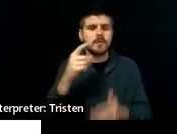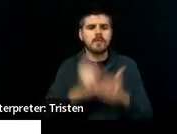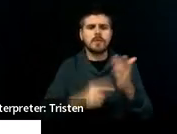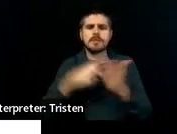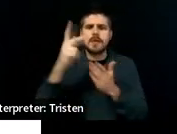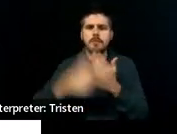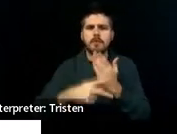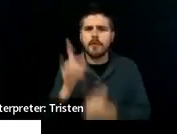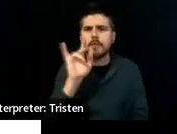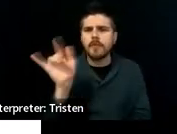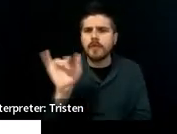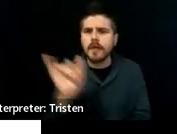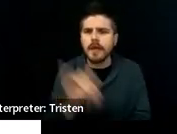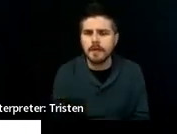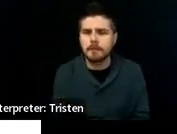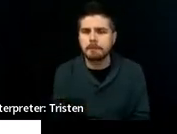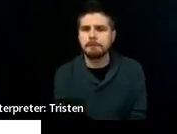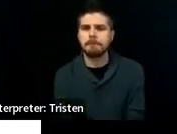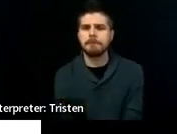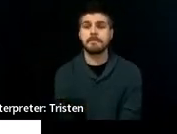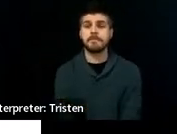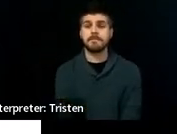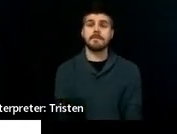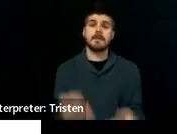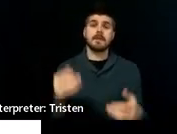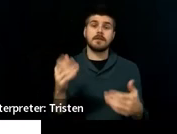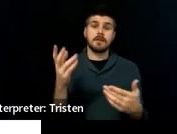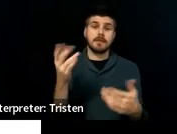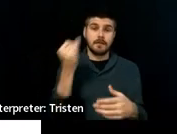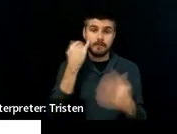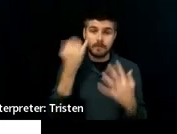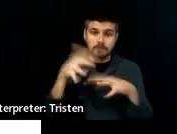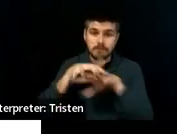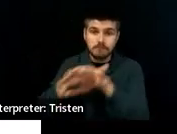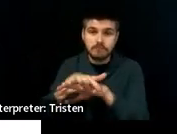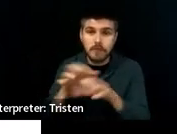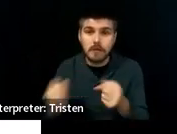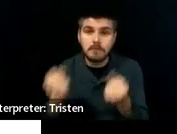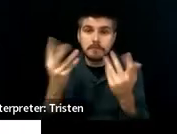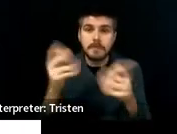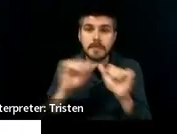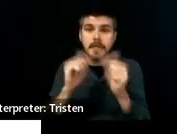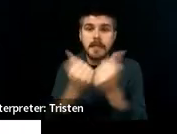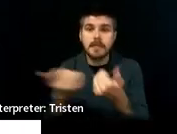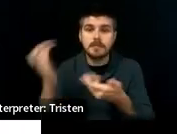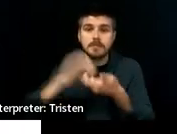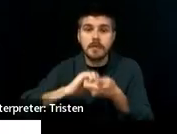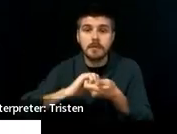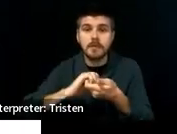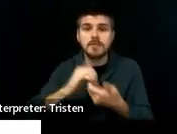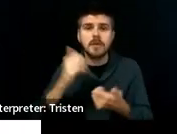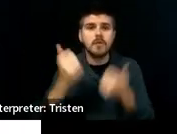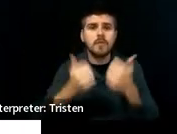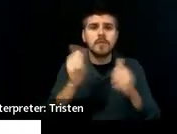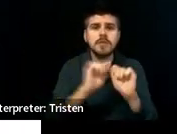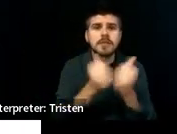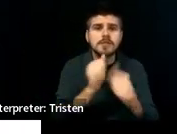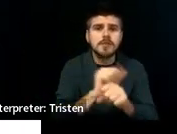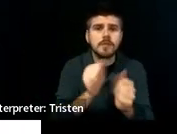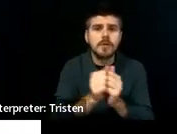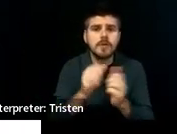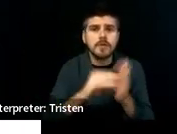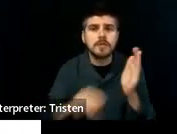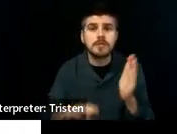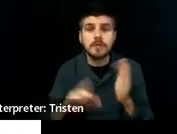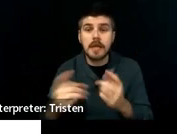going to look like for them? Interagency collaboration. What other agencies are working with that student? Are they at the table?